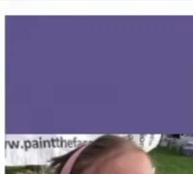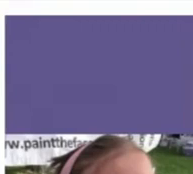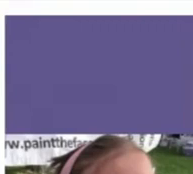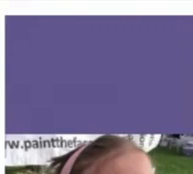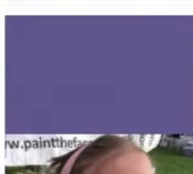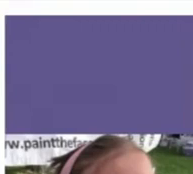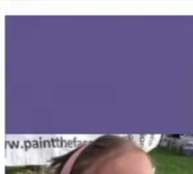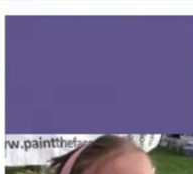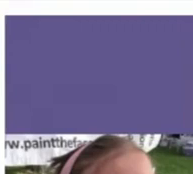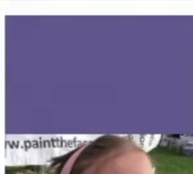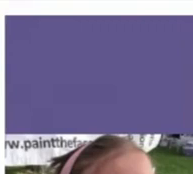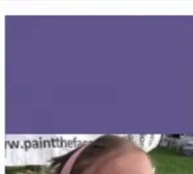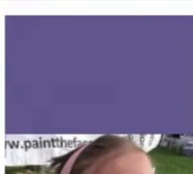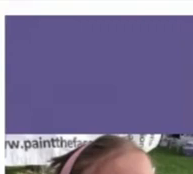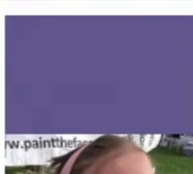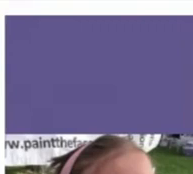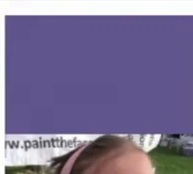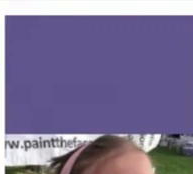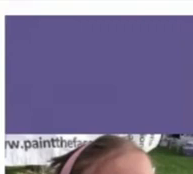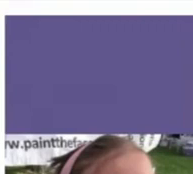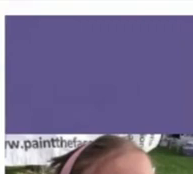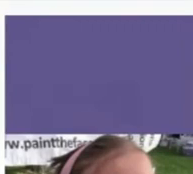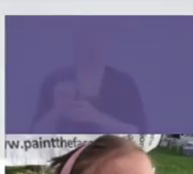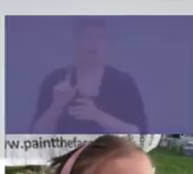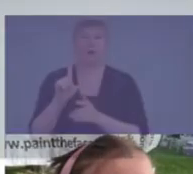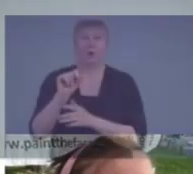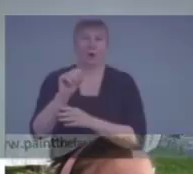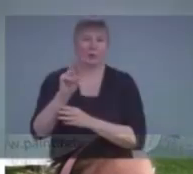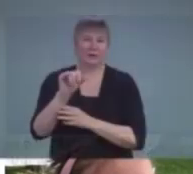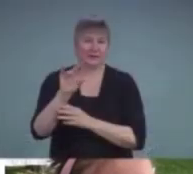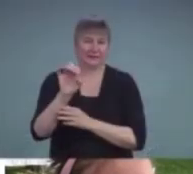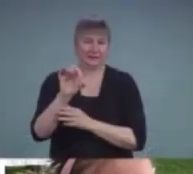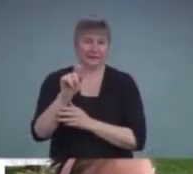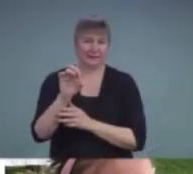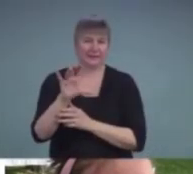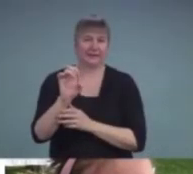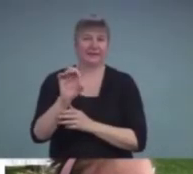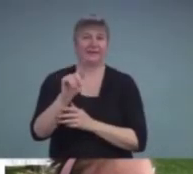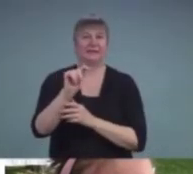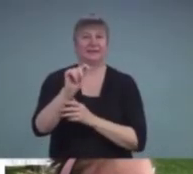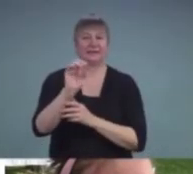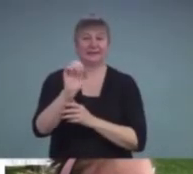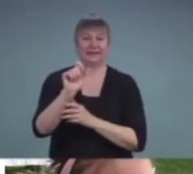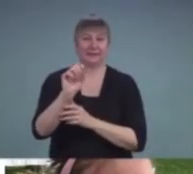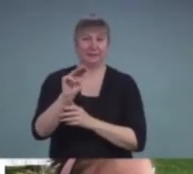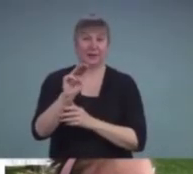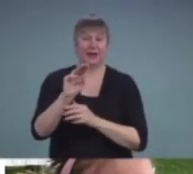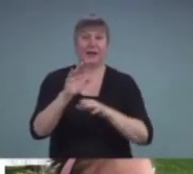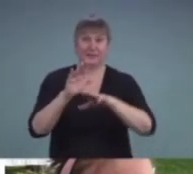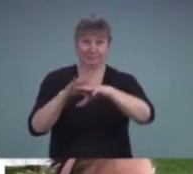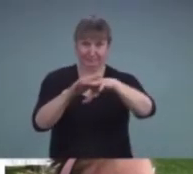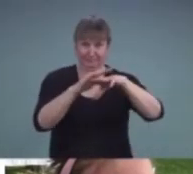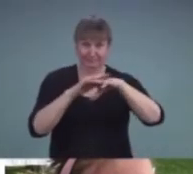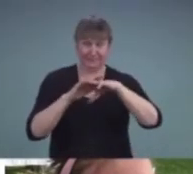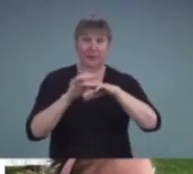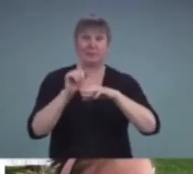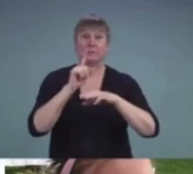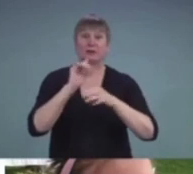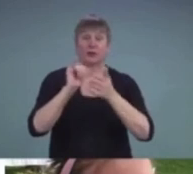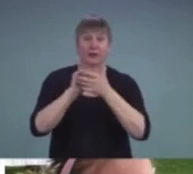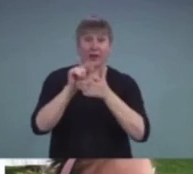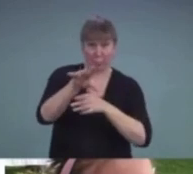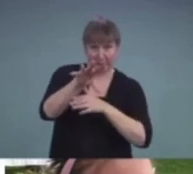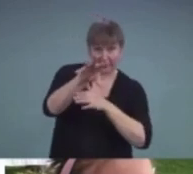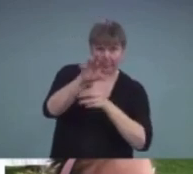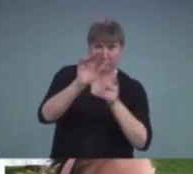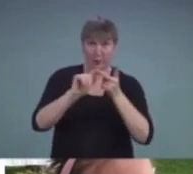and Community Support Branch. Just a reminder, and I'm sure Elena's already mentioned this, to have your camera and microphone off at this time.